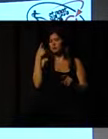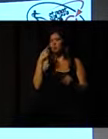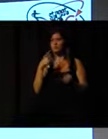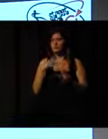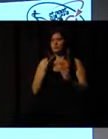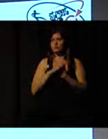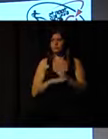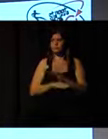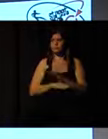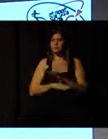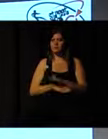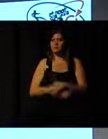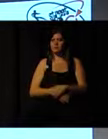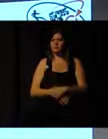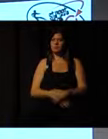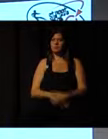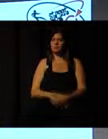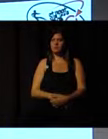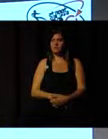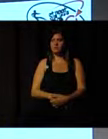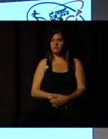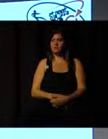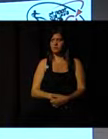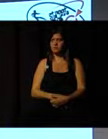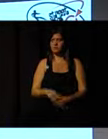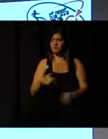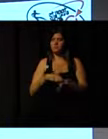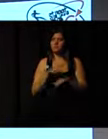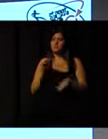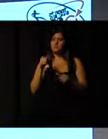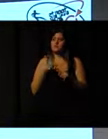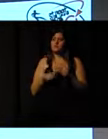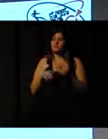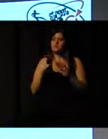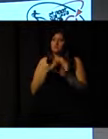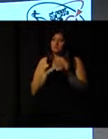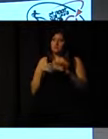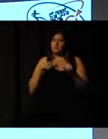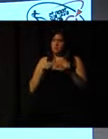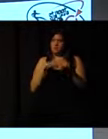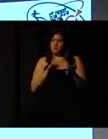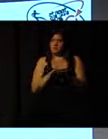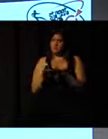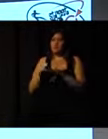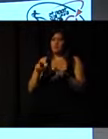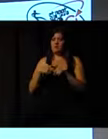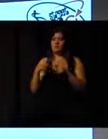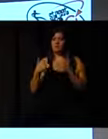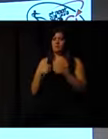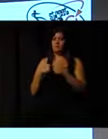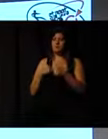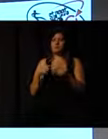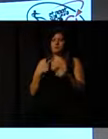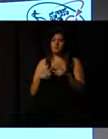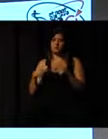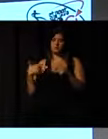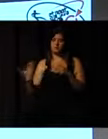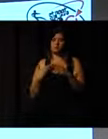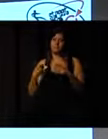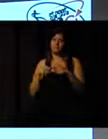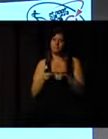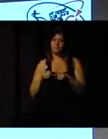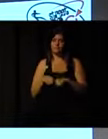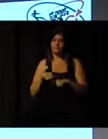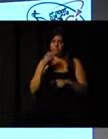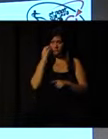A little bit about the programmes we set up and the partners we work with now. Underpinning the activity which I've described